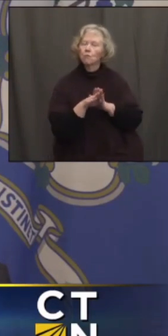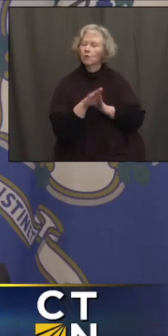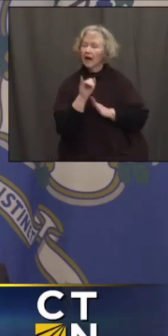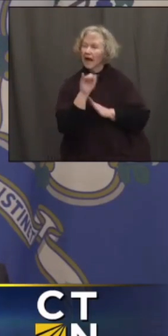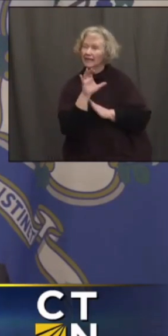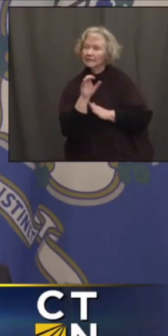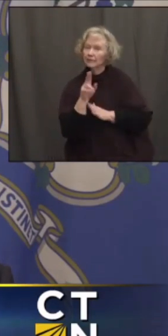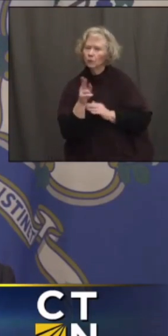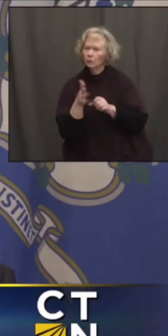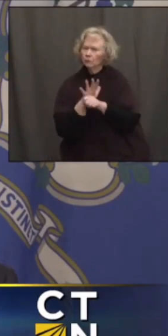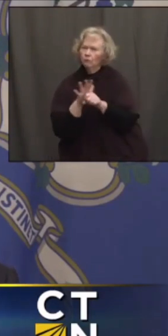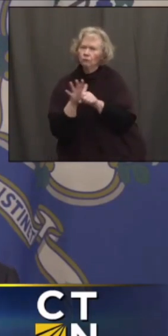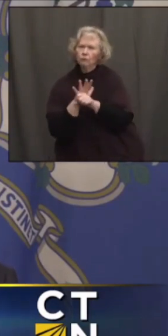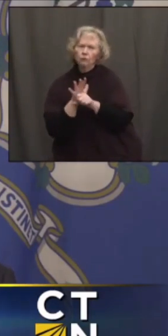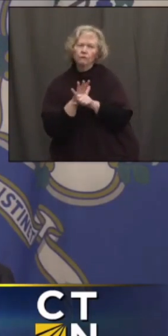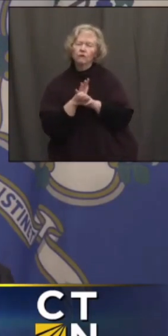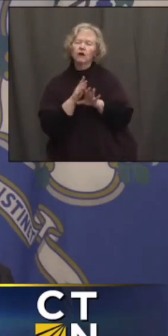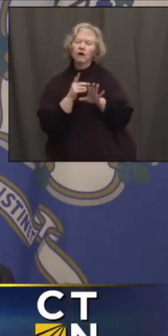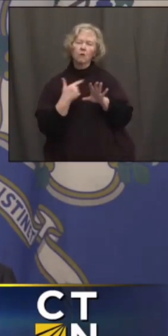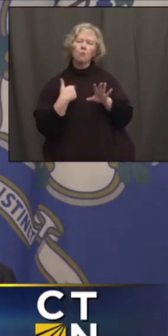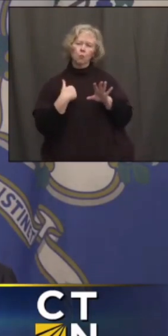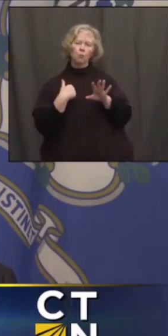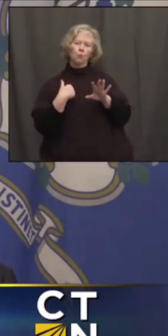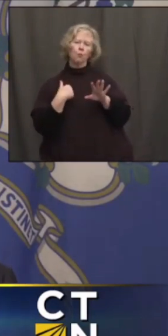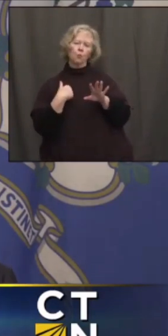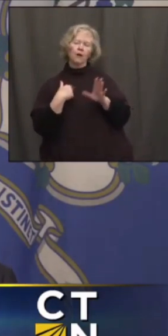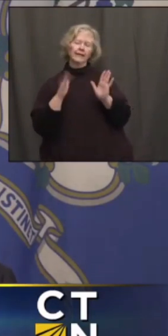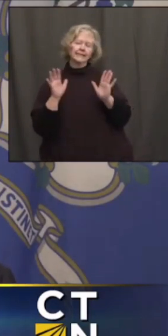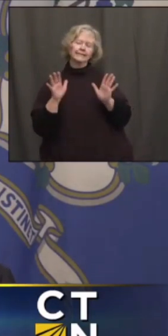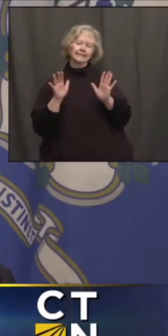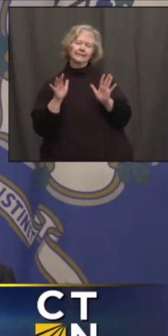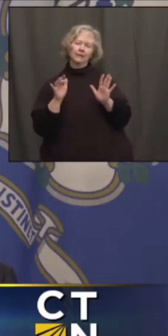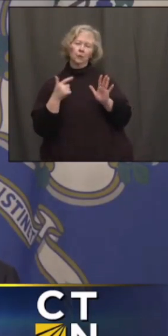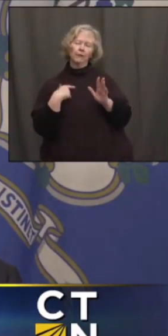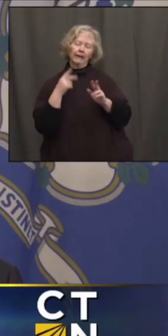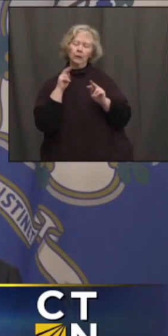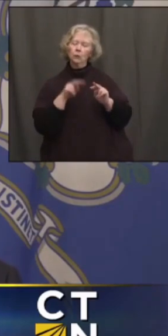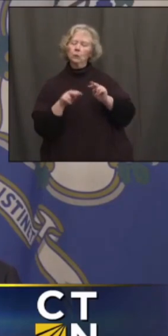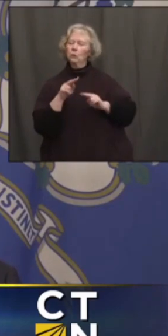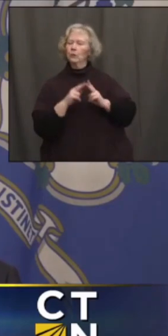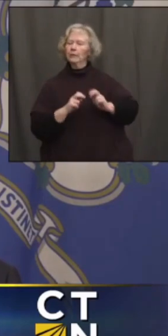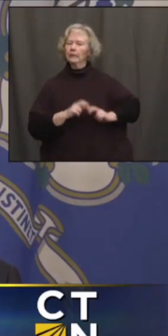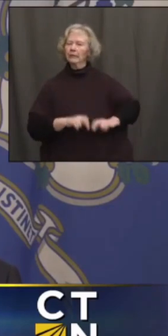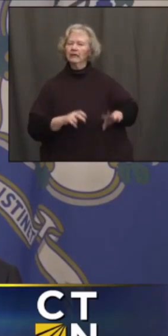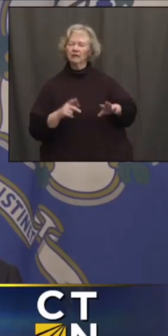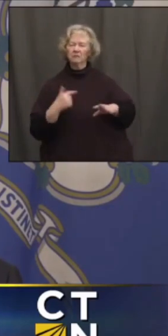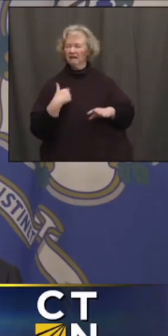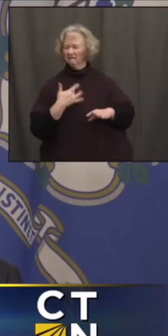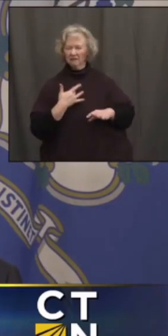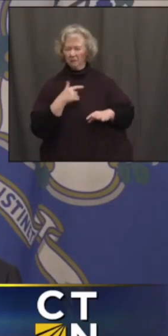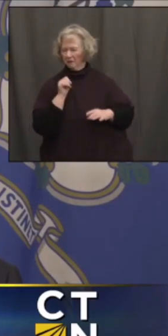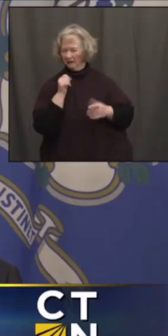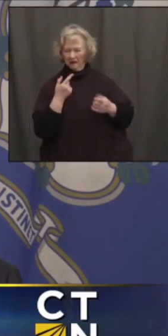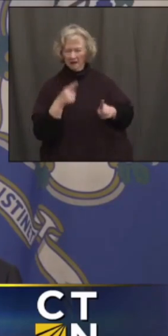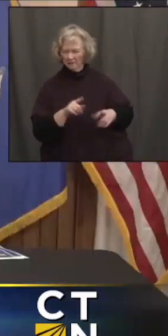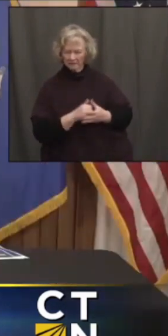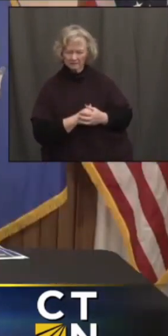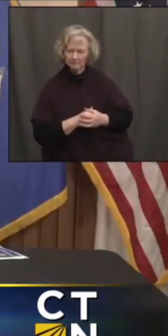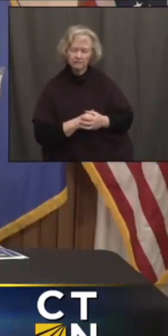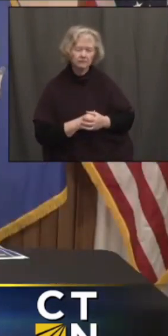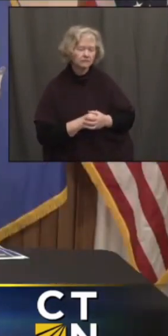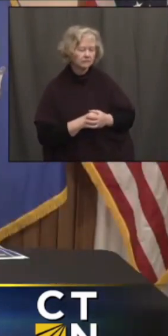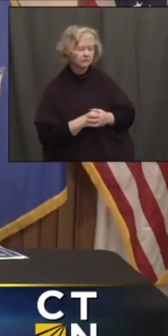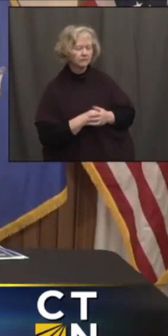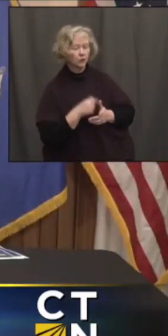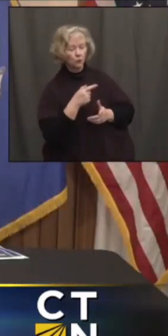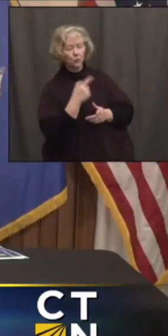capacities becoming at risk, that would be, as somebody would say, we have to rethink that. That's not going to happen. You mentioned variants as a